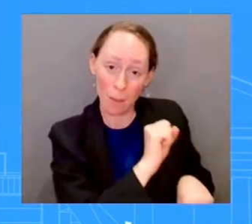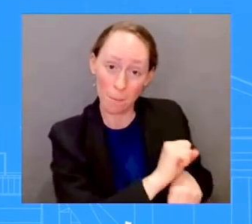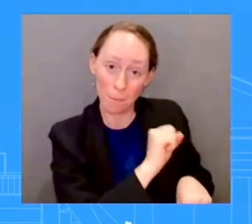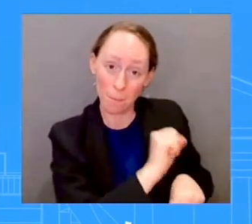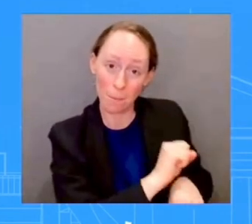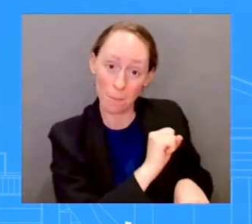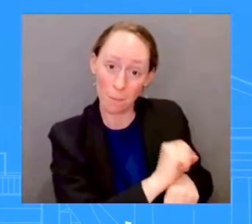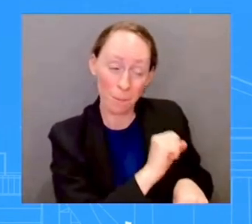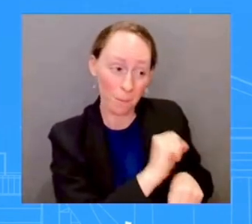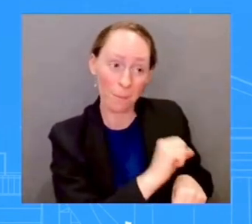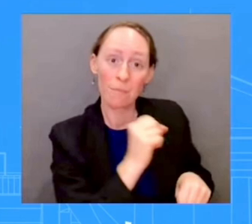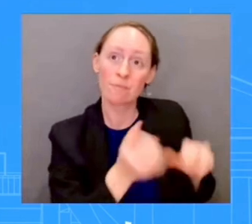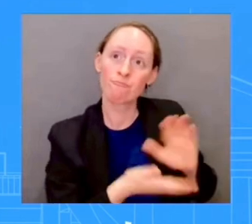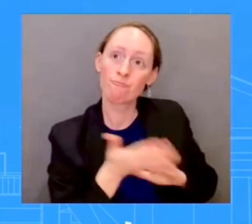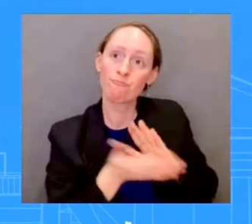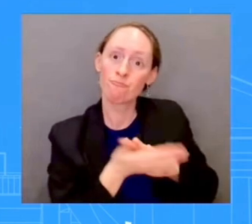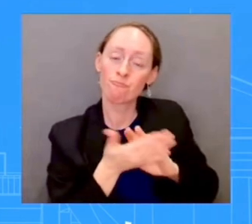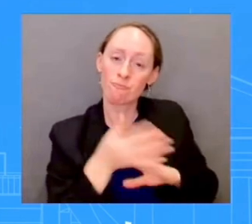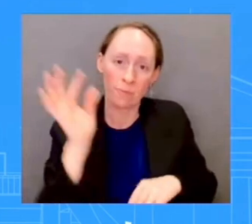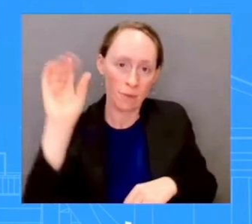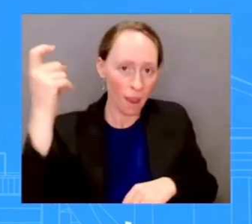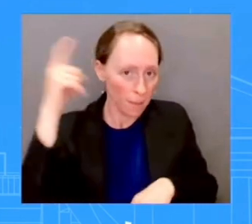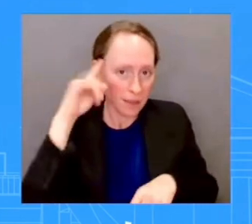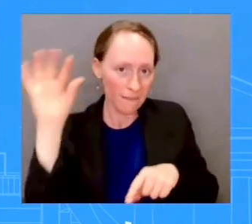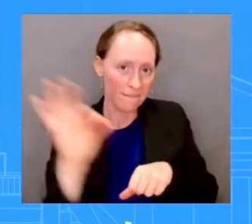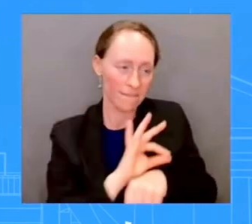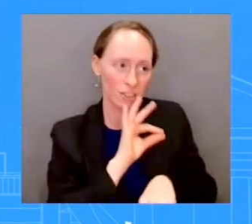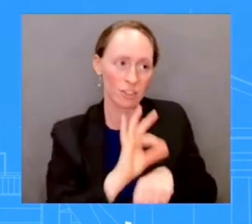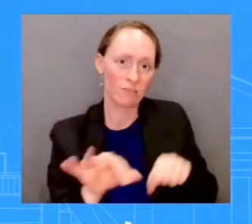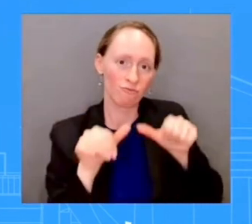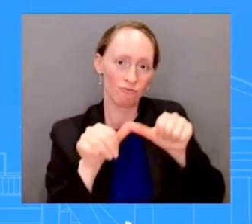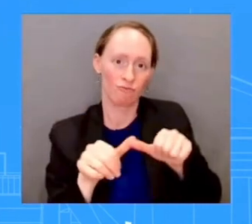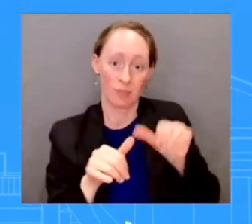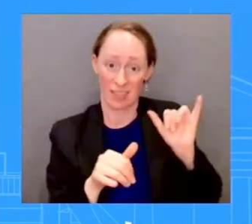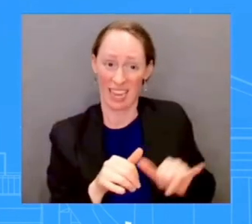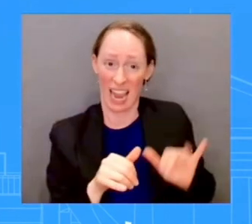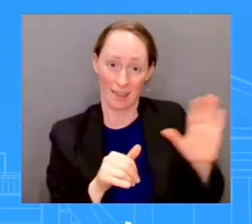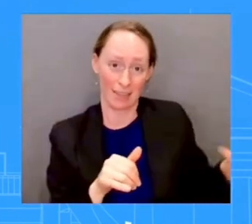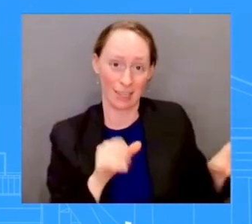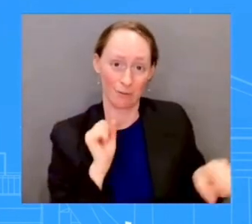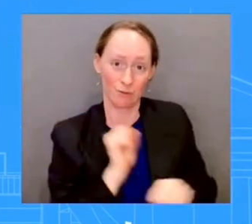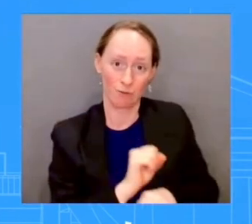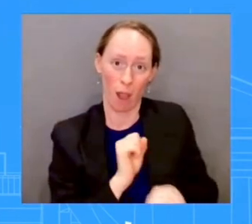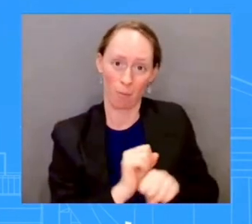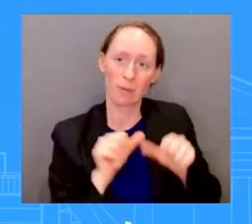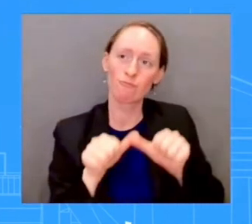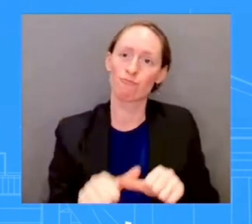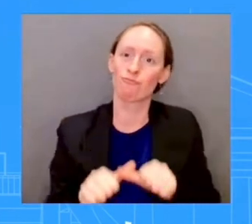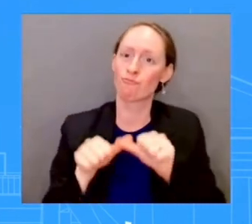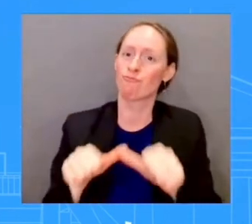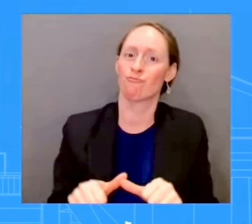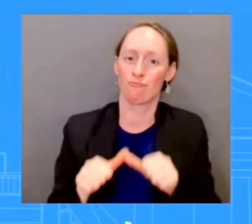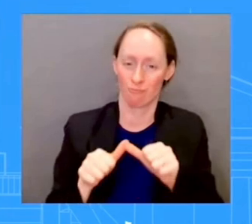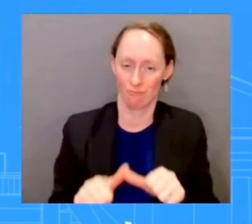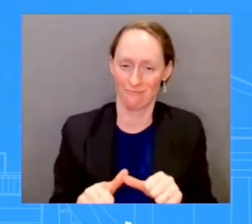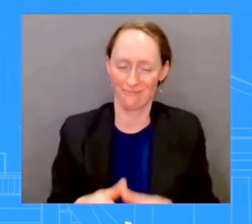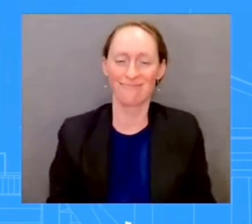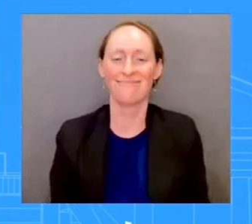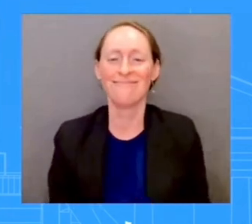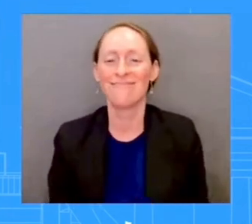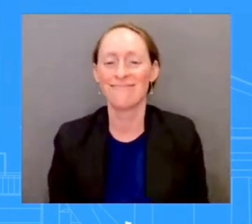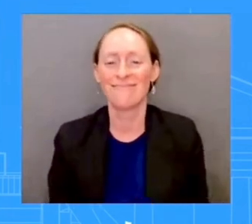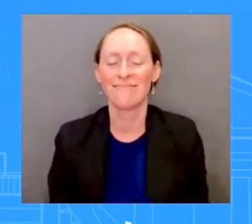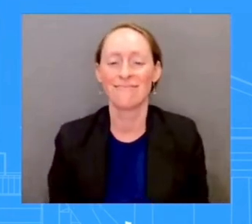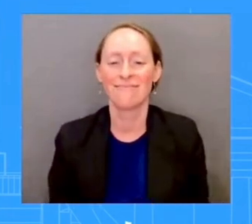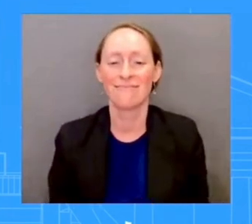This is what they are supposed to do, make sure that the government works. And key, key vital pieces of programs continue to